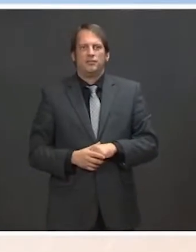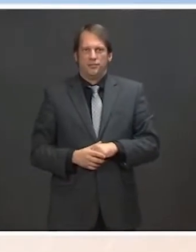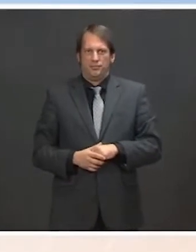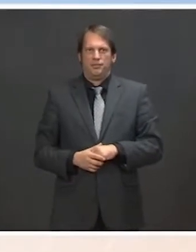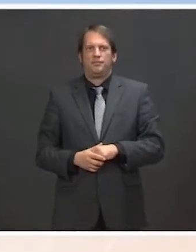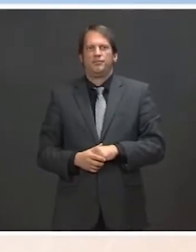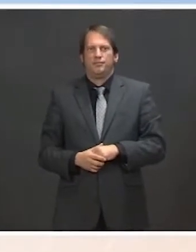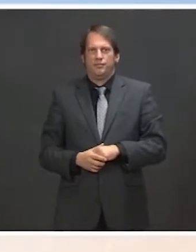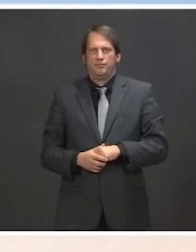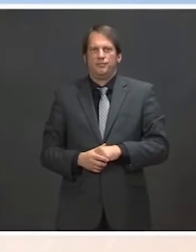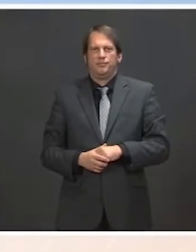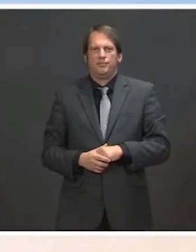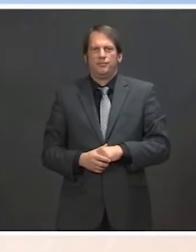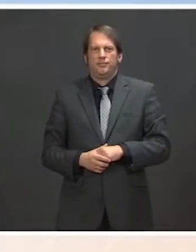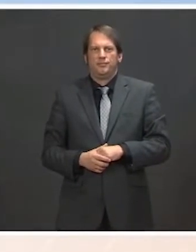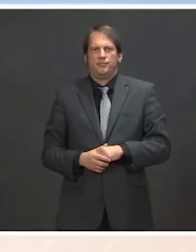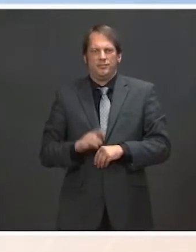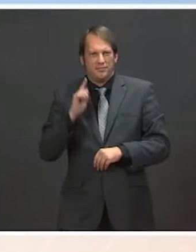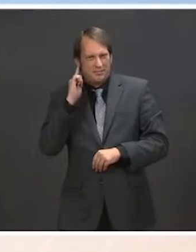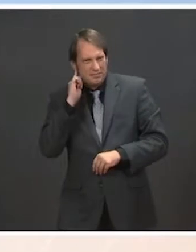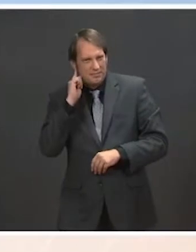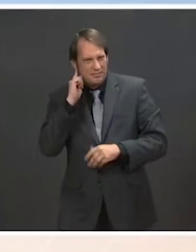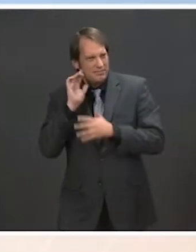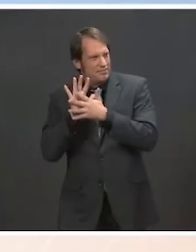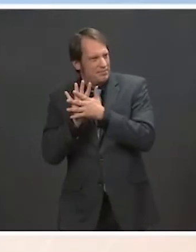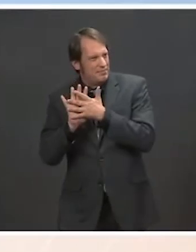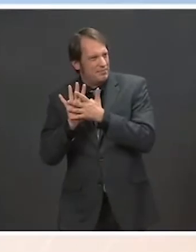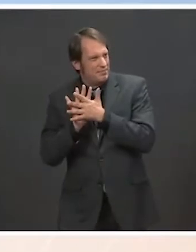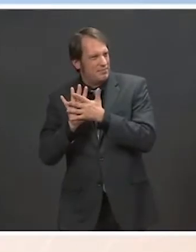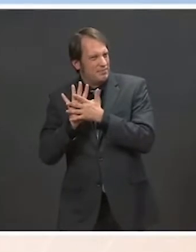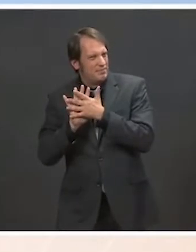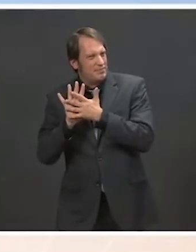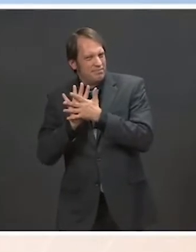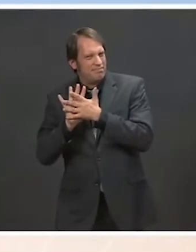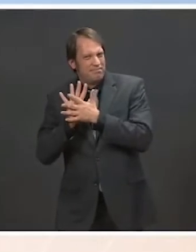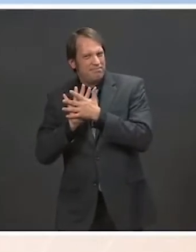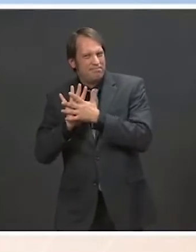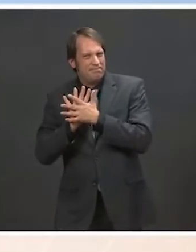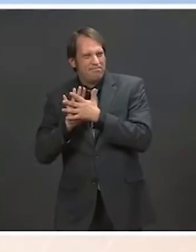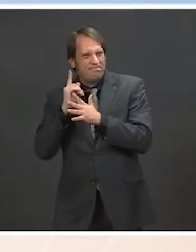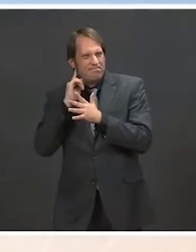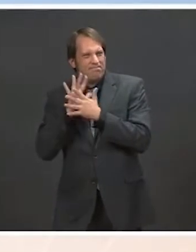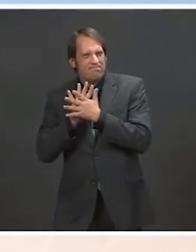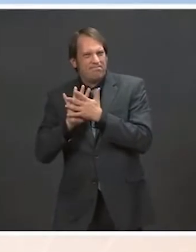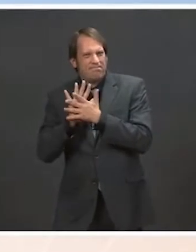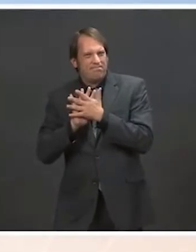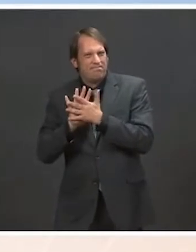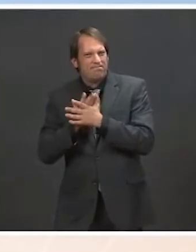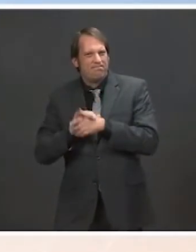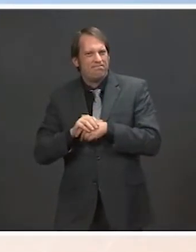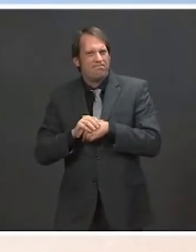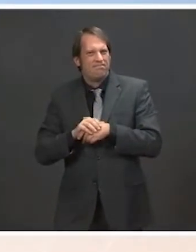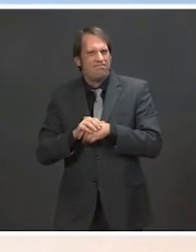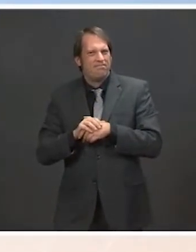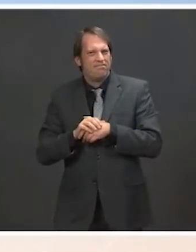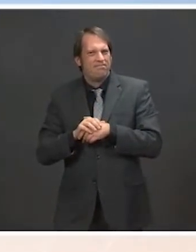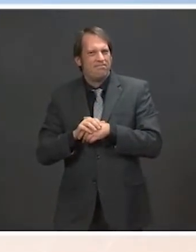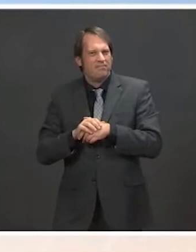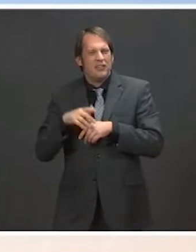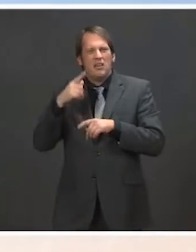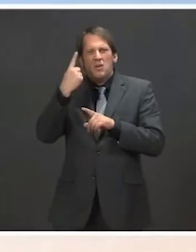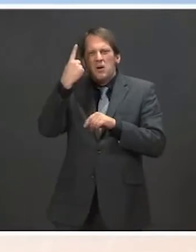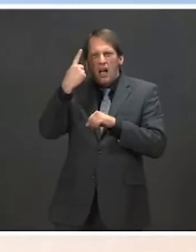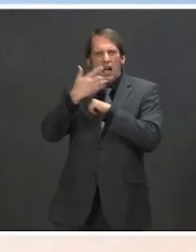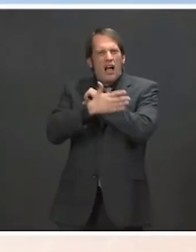out of that meeting? he have any response to what came from it? And where does it leave the countries now going forward? For instance, is the prospect